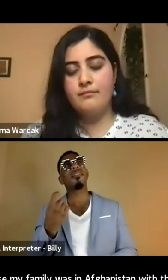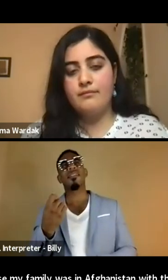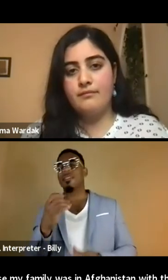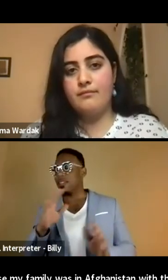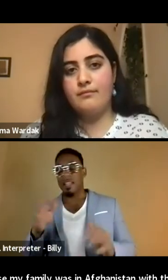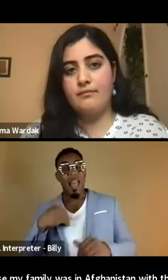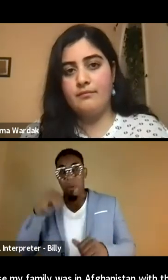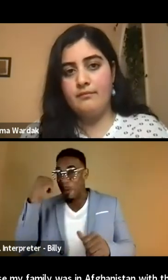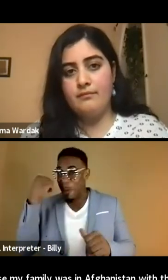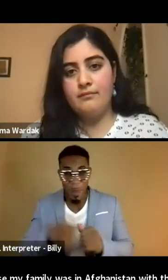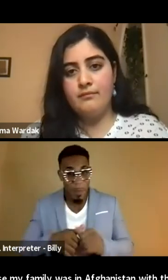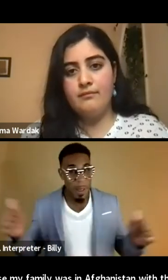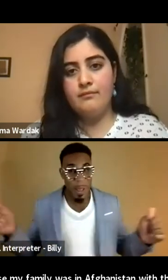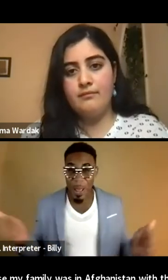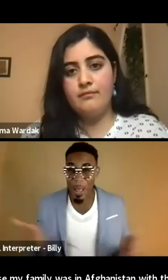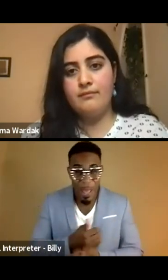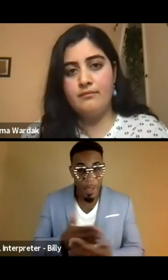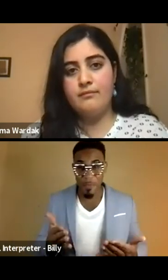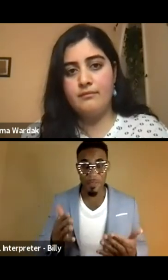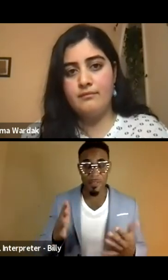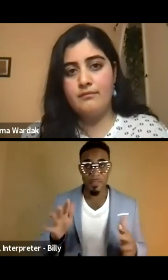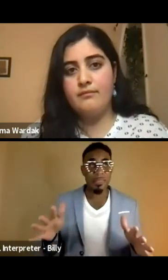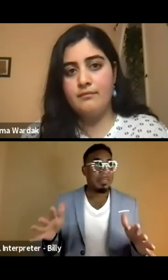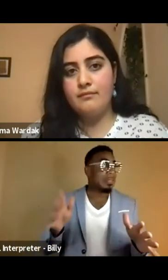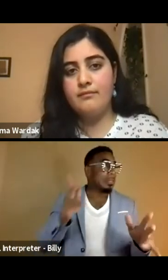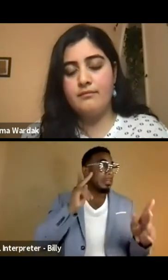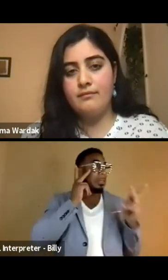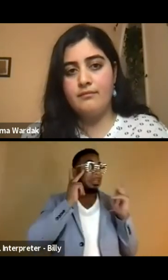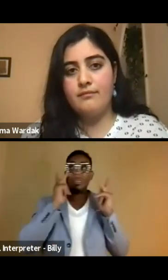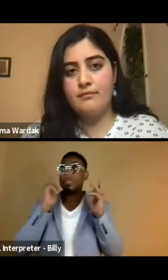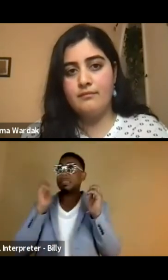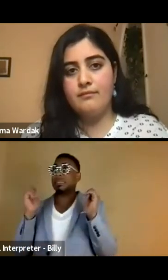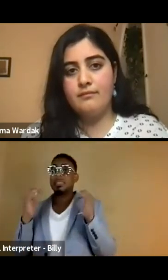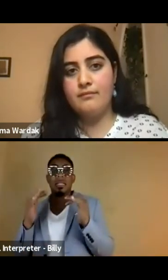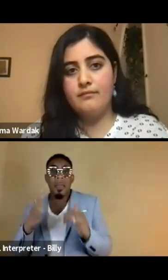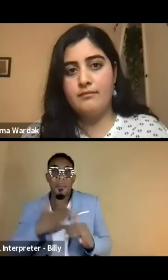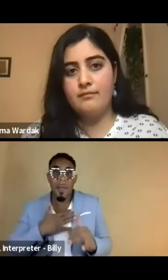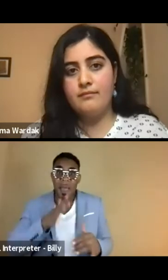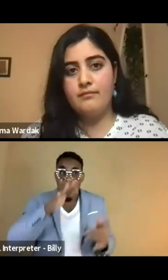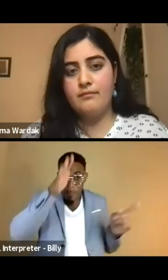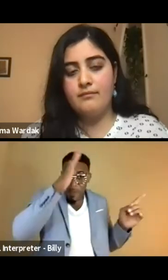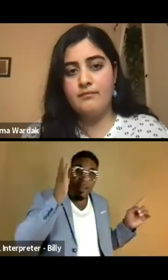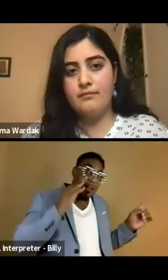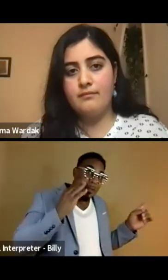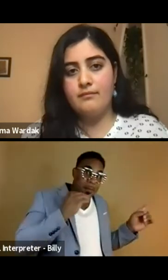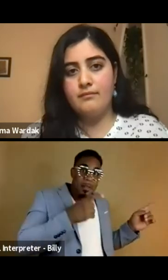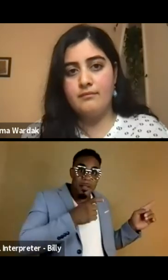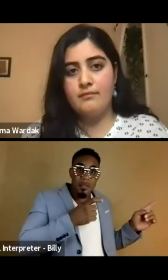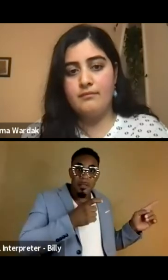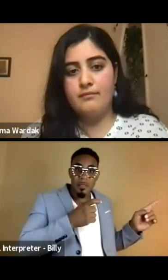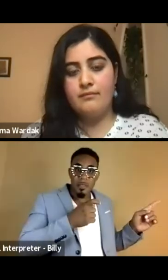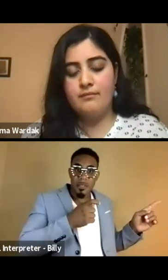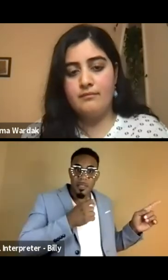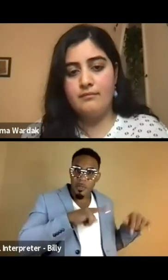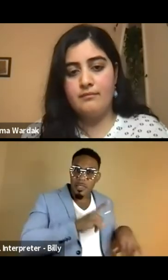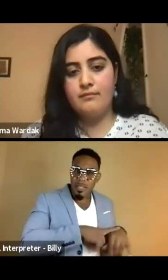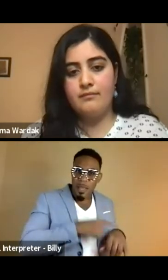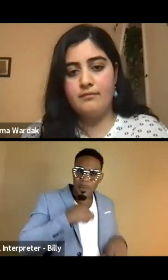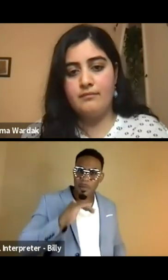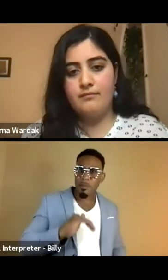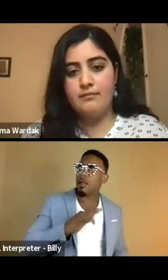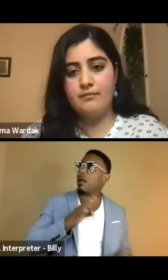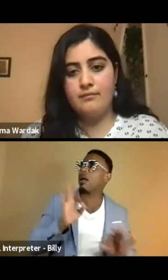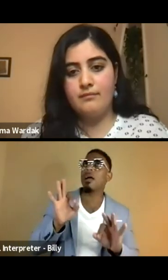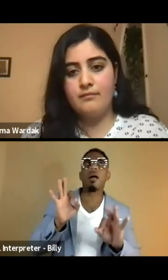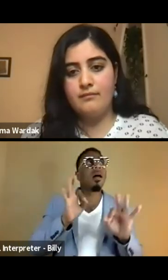So I remember the panic and the fear that my parents had, um, at that time as